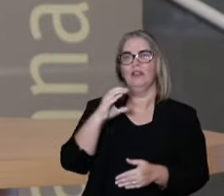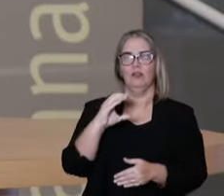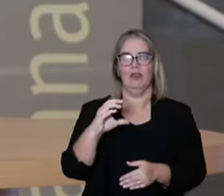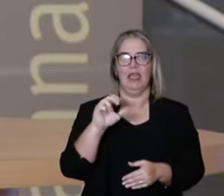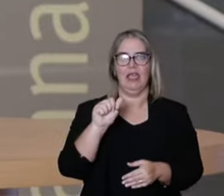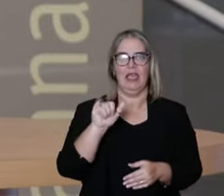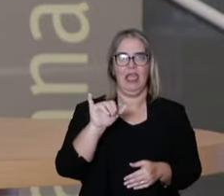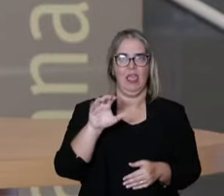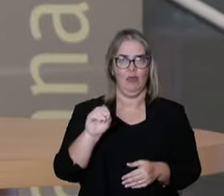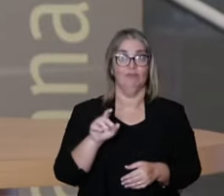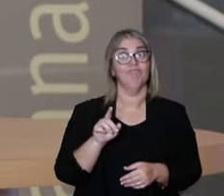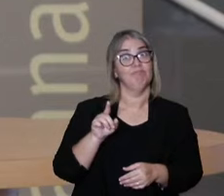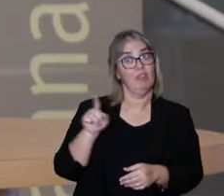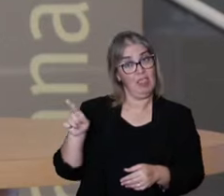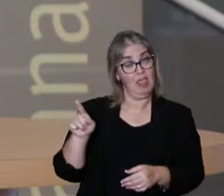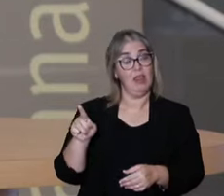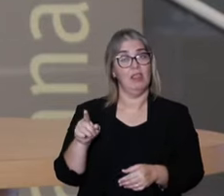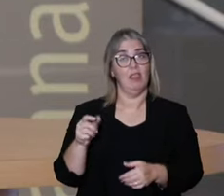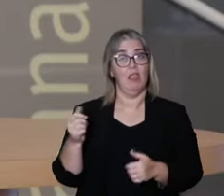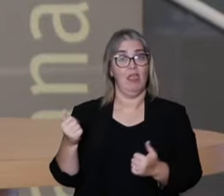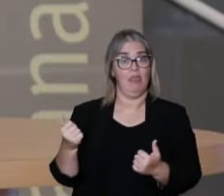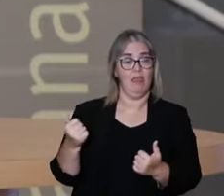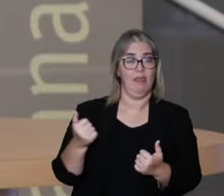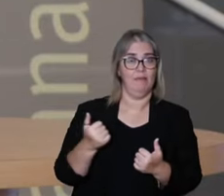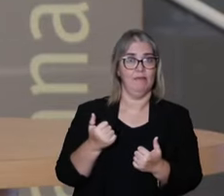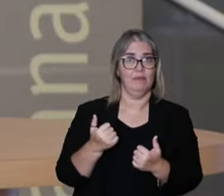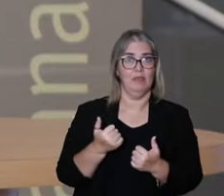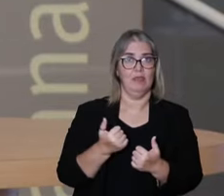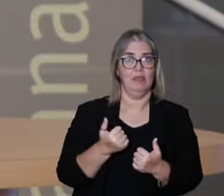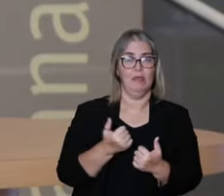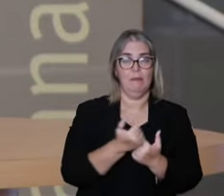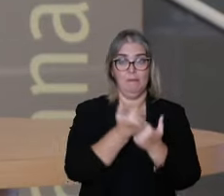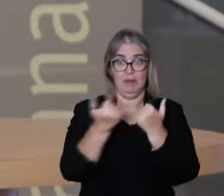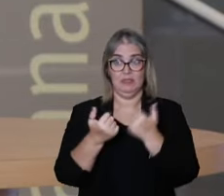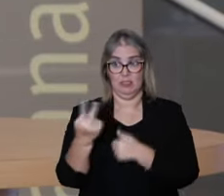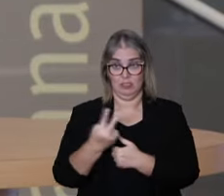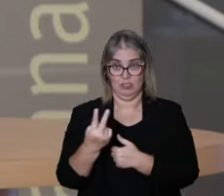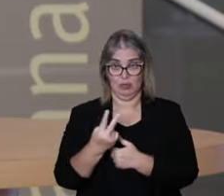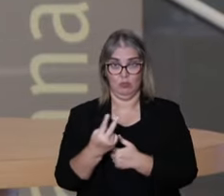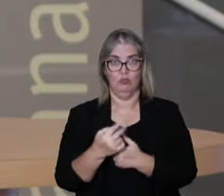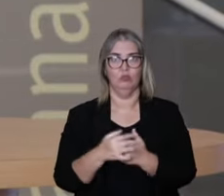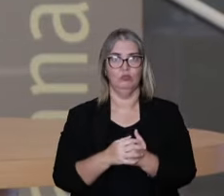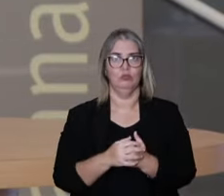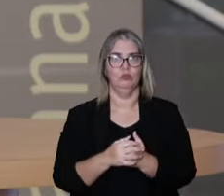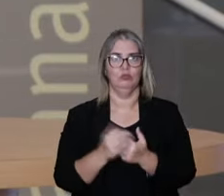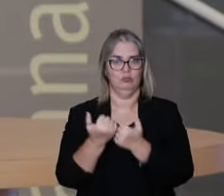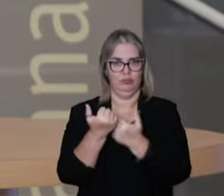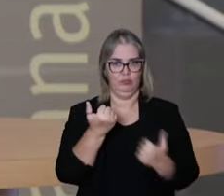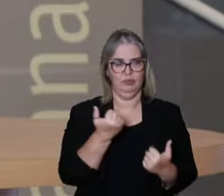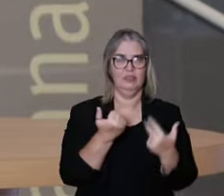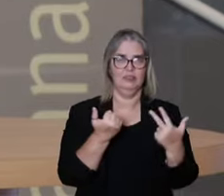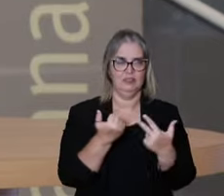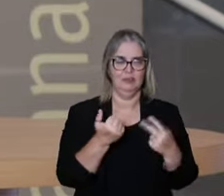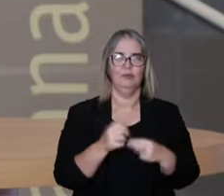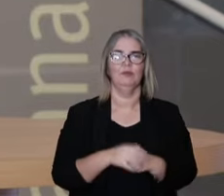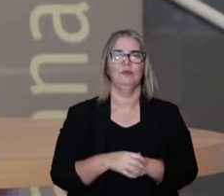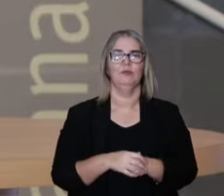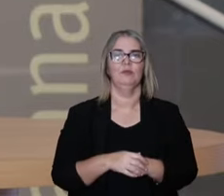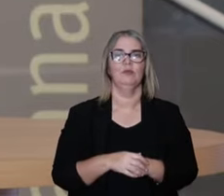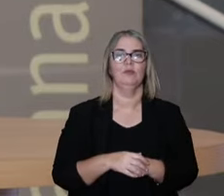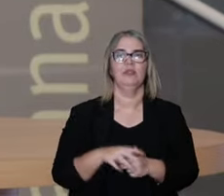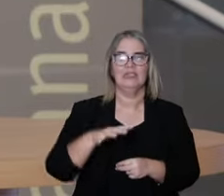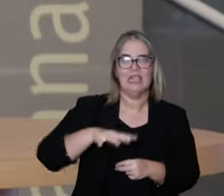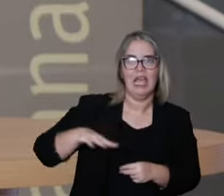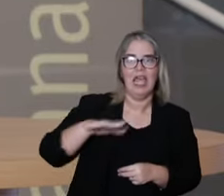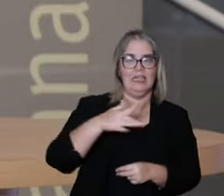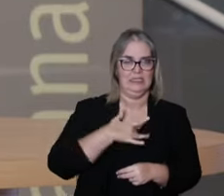Thank you. Caio. Caio is the VP of